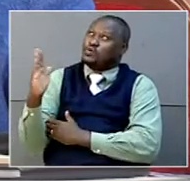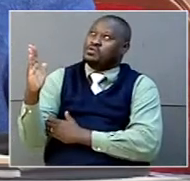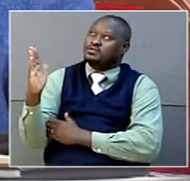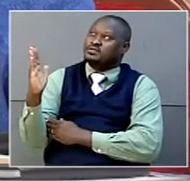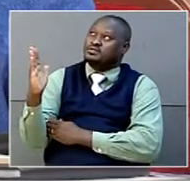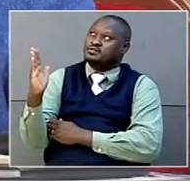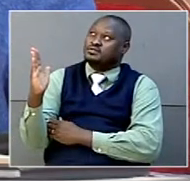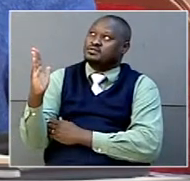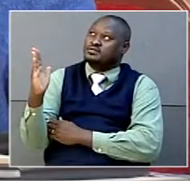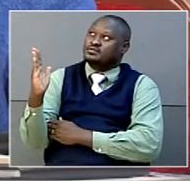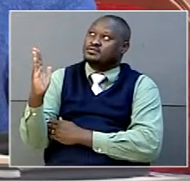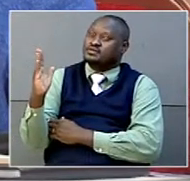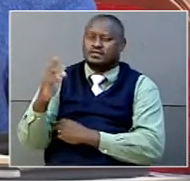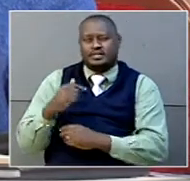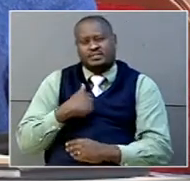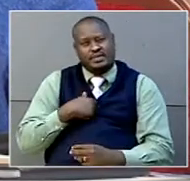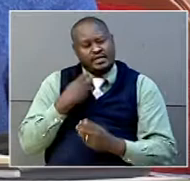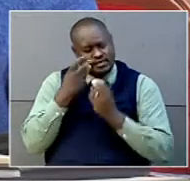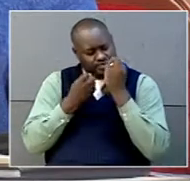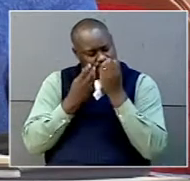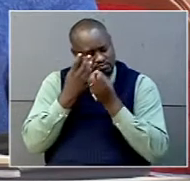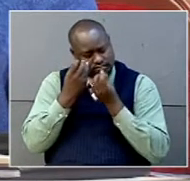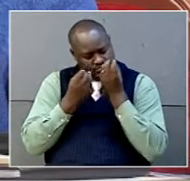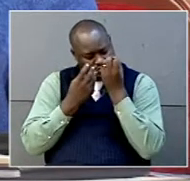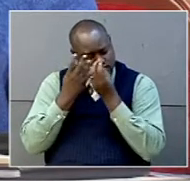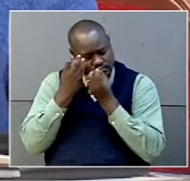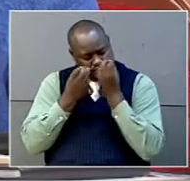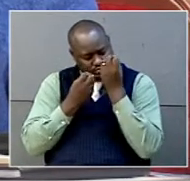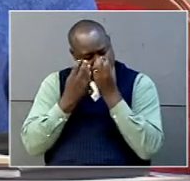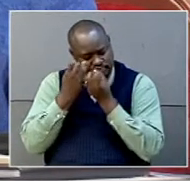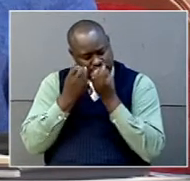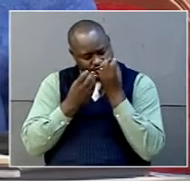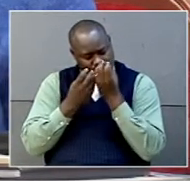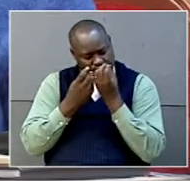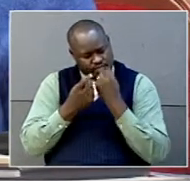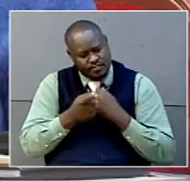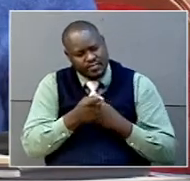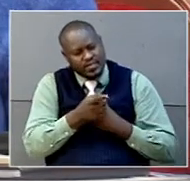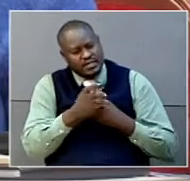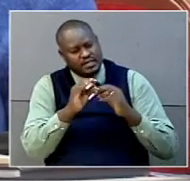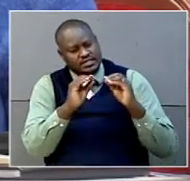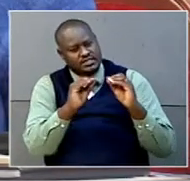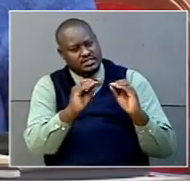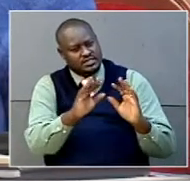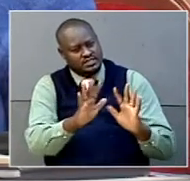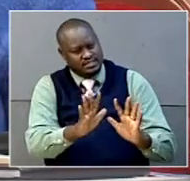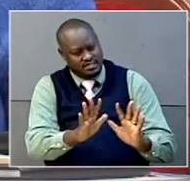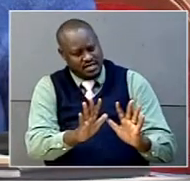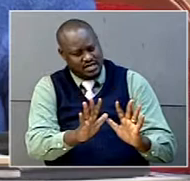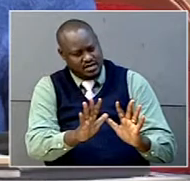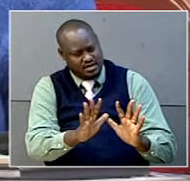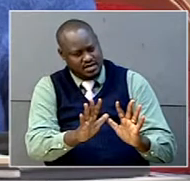And so I thought that a teacher truly needs an enforcer.